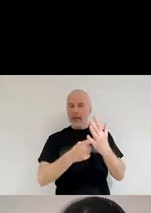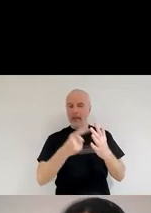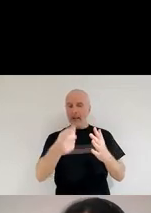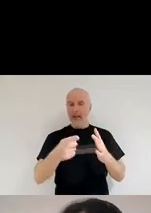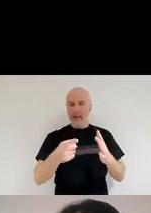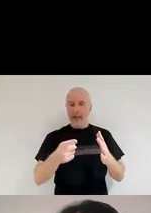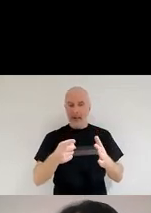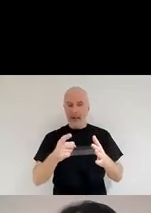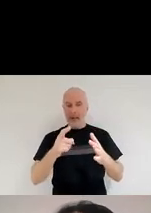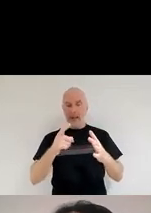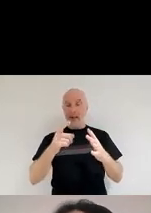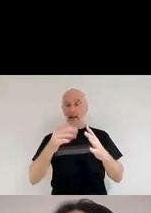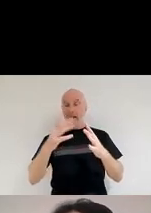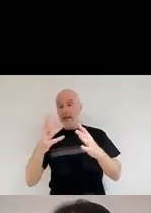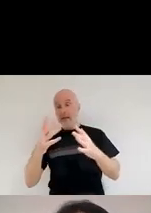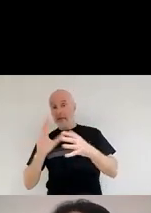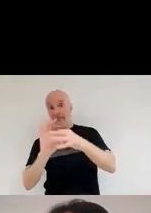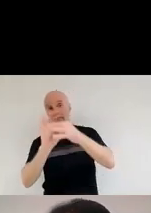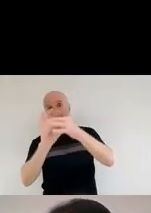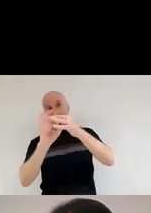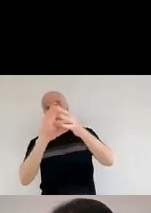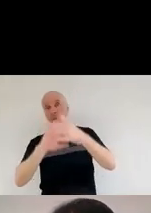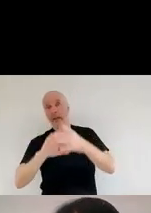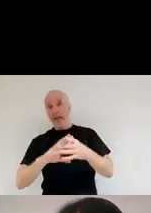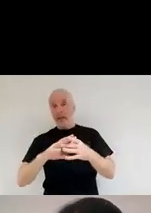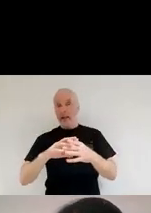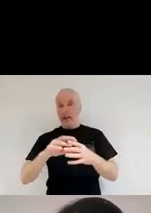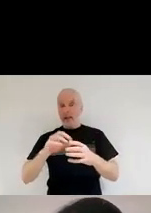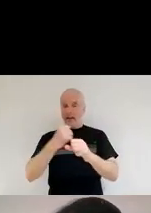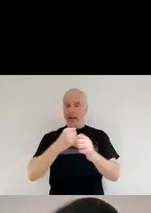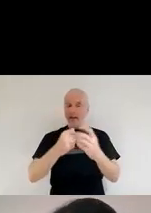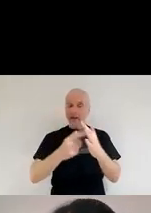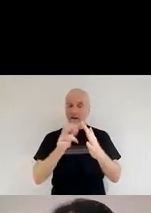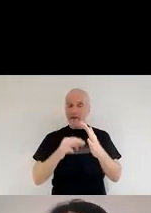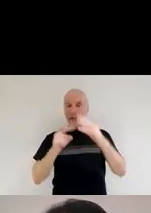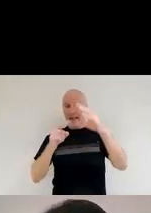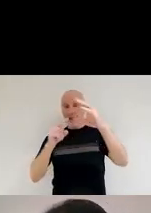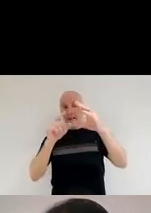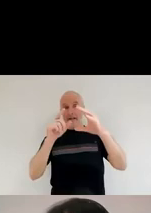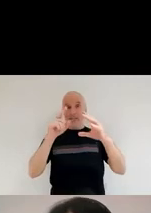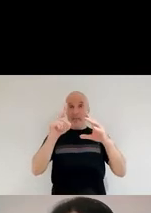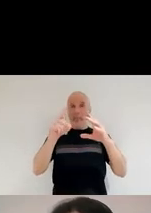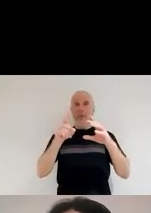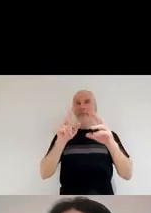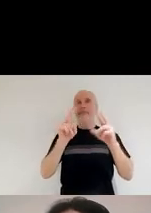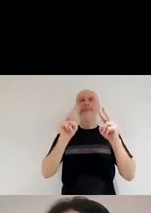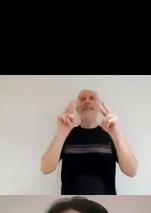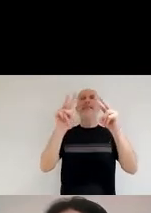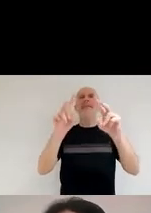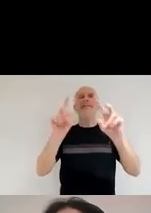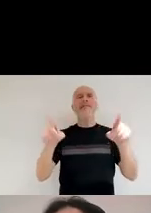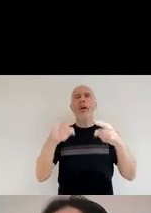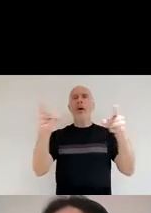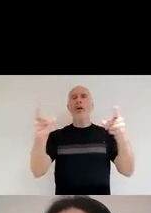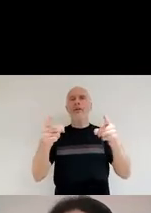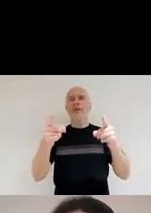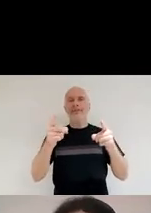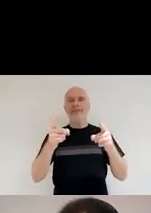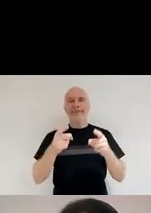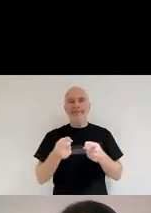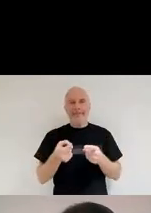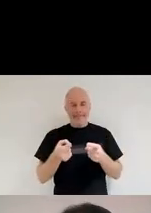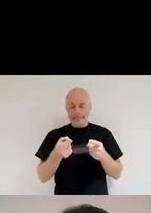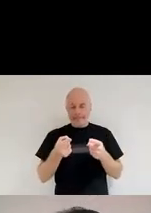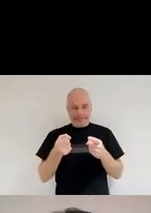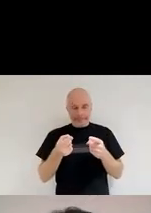but it doesn't emit light, so we can't see it. We know it's there because of gravity, but we haven't detected or seen what it is